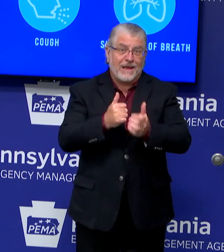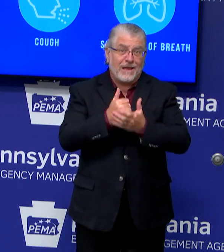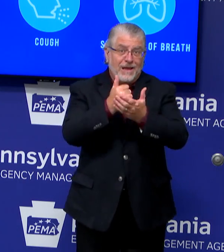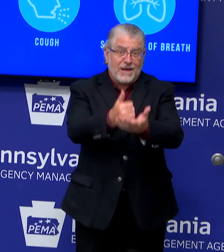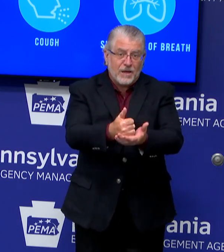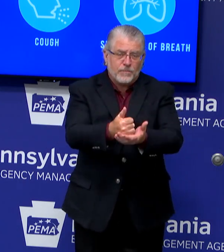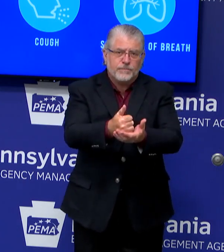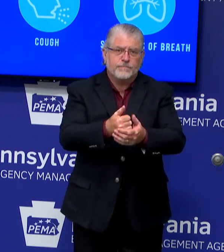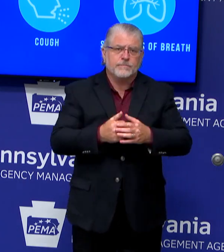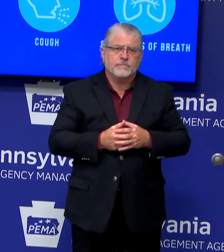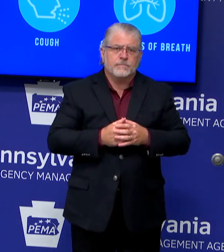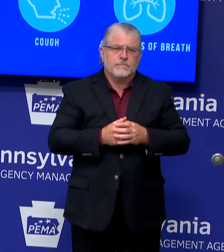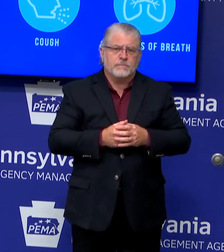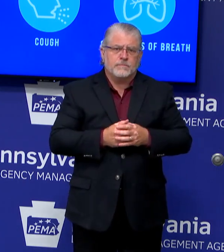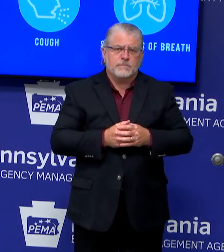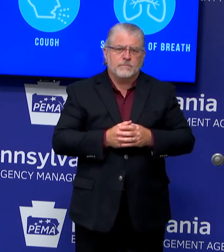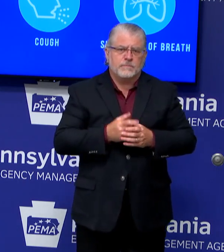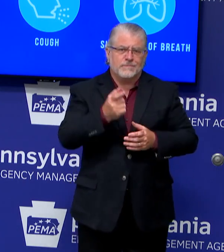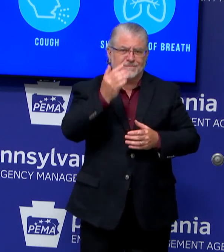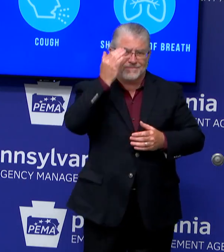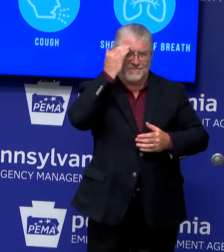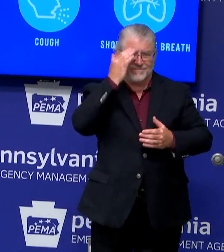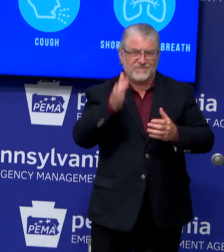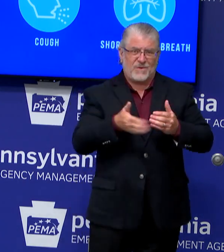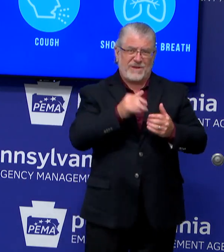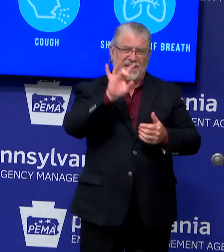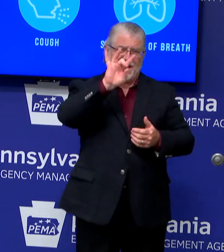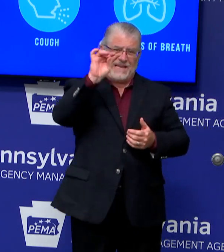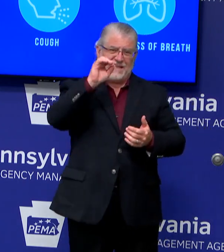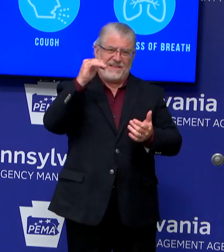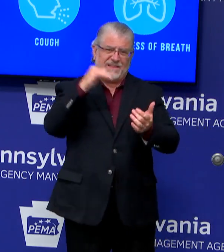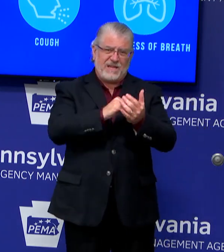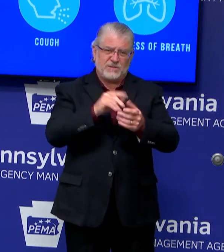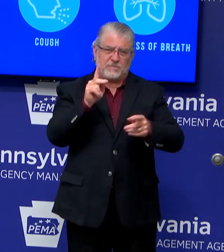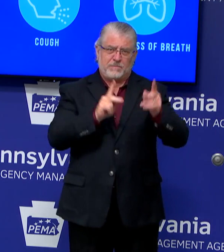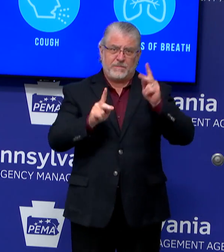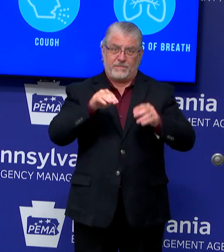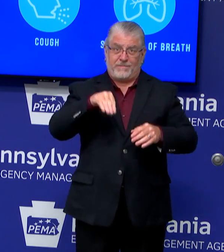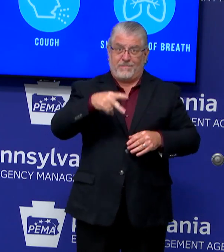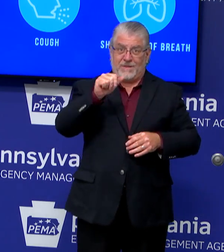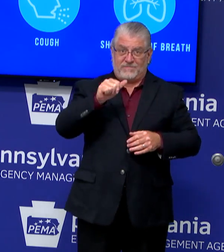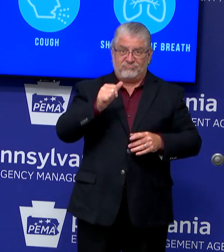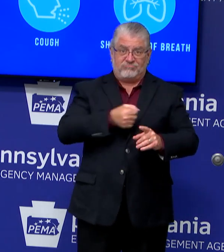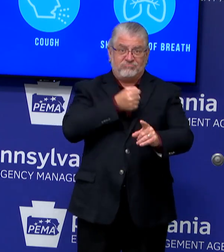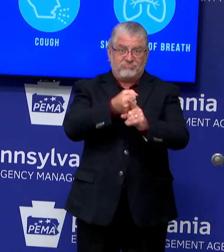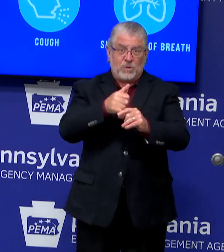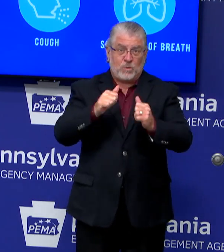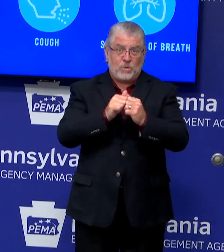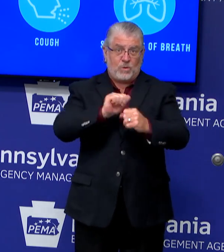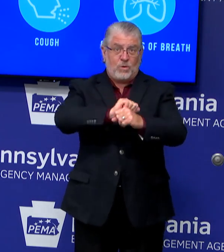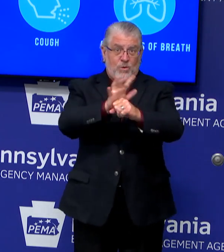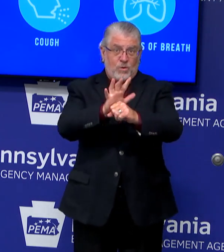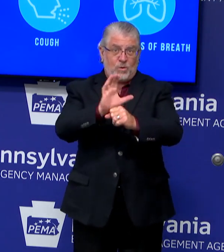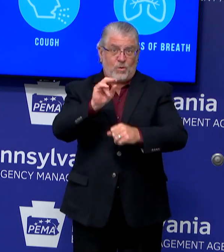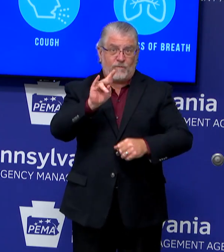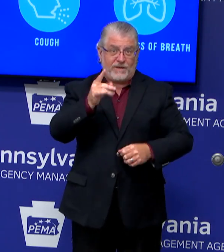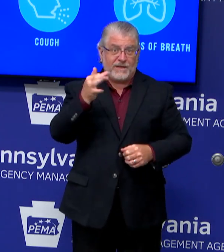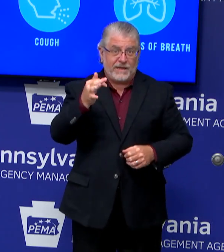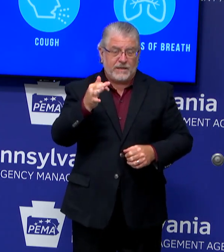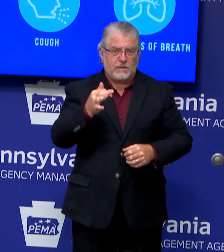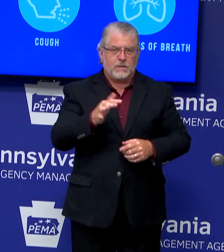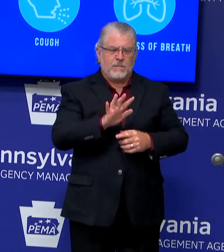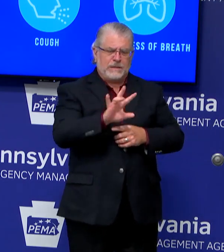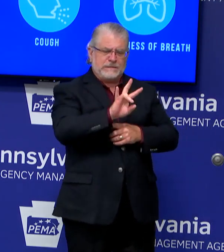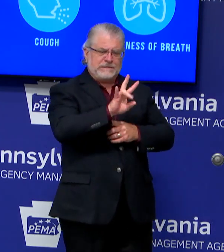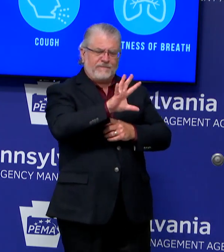nearly 80,000 Pennsylvanians who have had COVID-19, approximately now 75% have